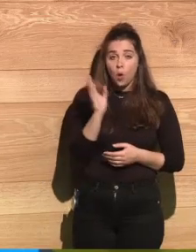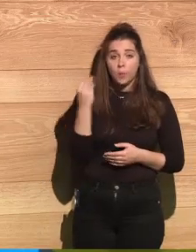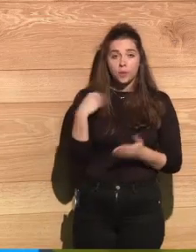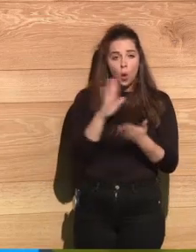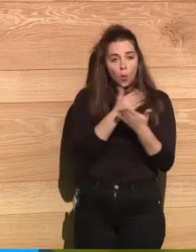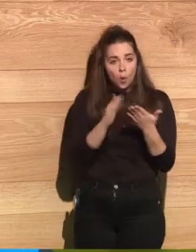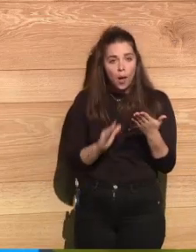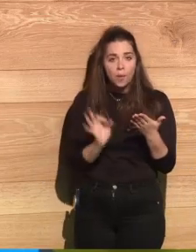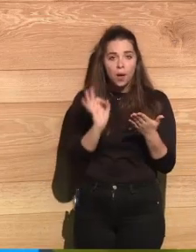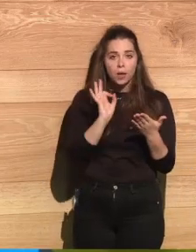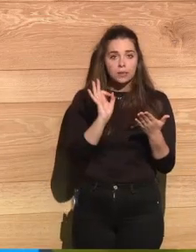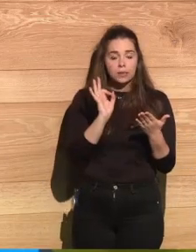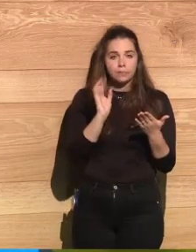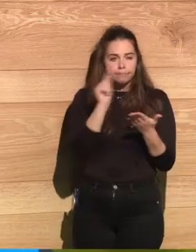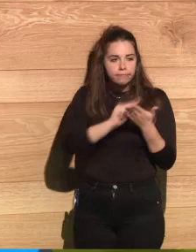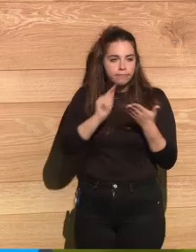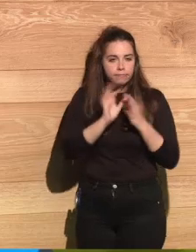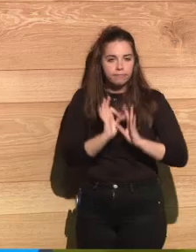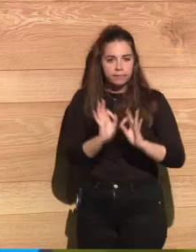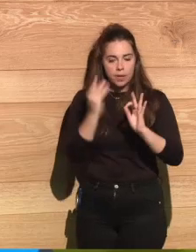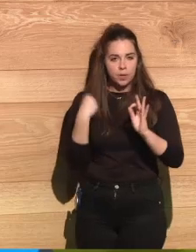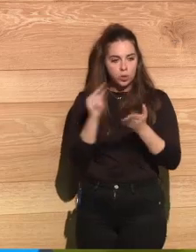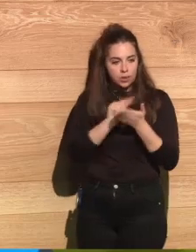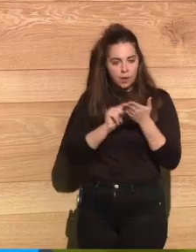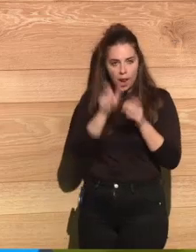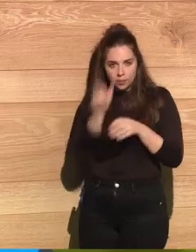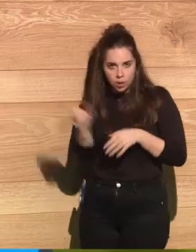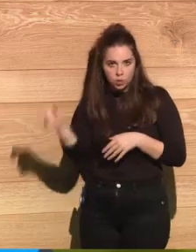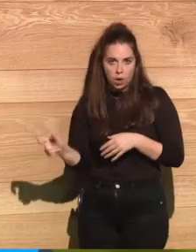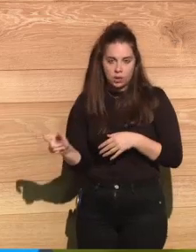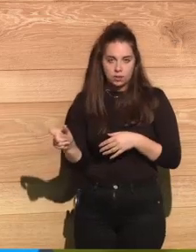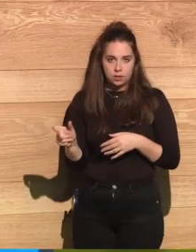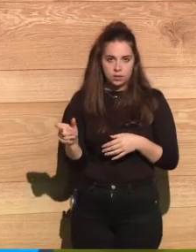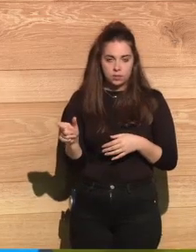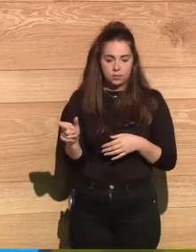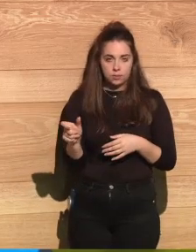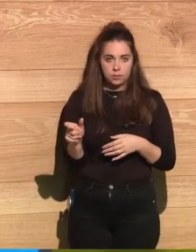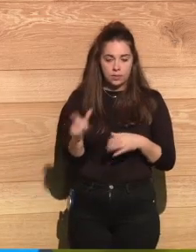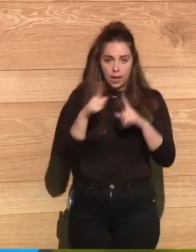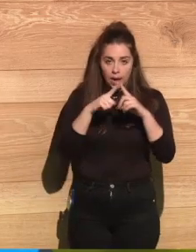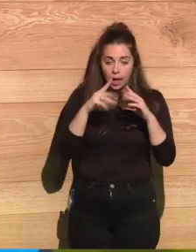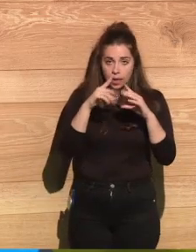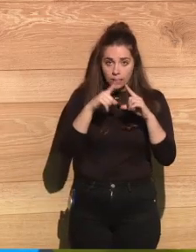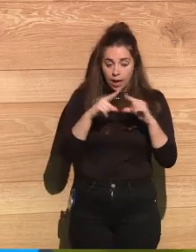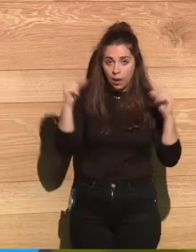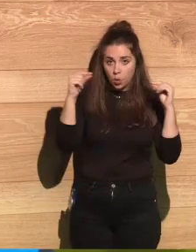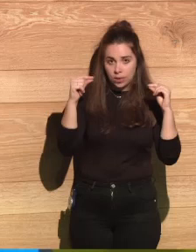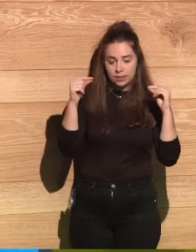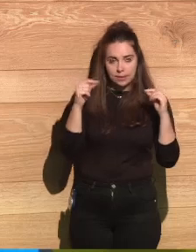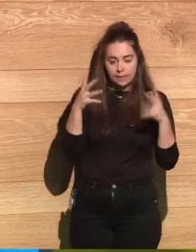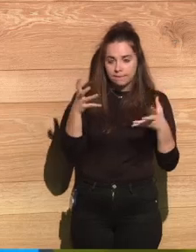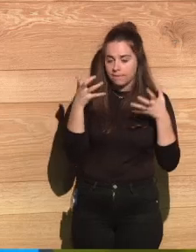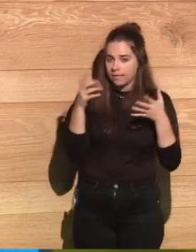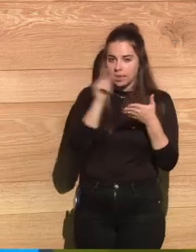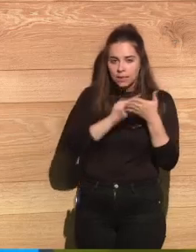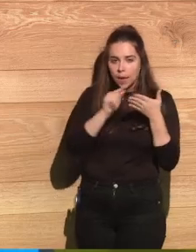so forth. The Japanese love to write. When you are full of pain, somehow you ease